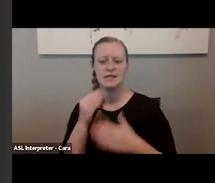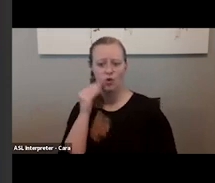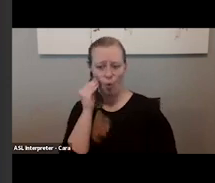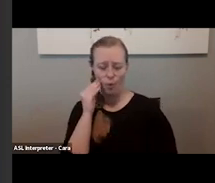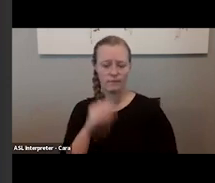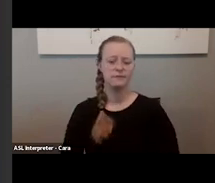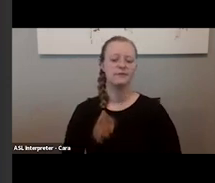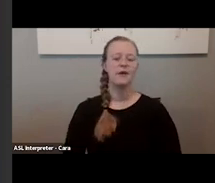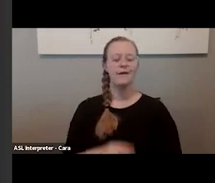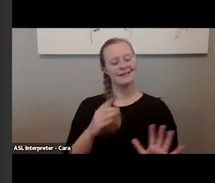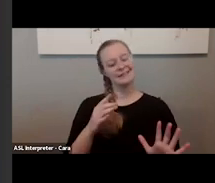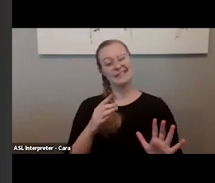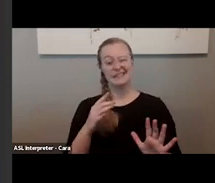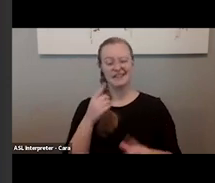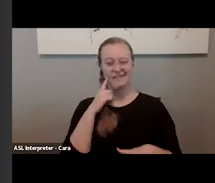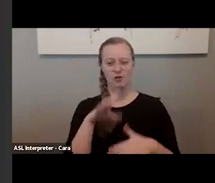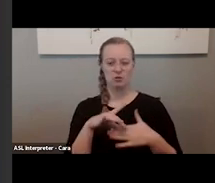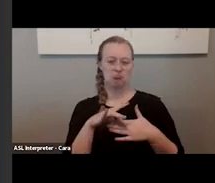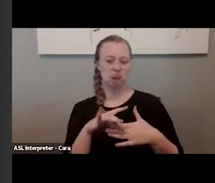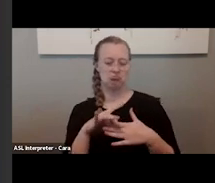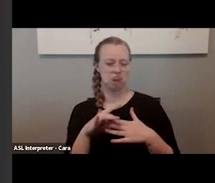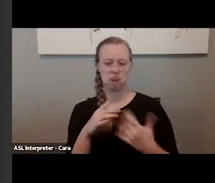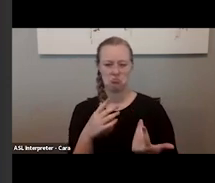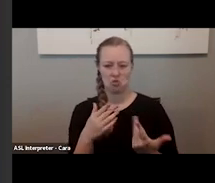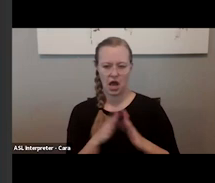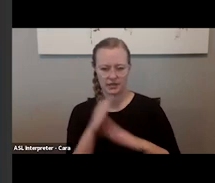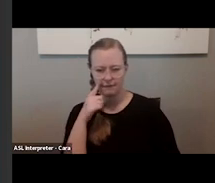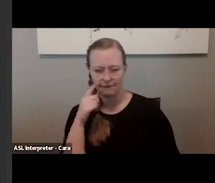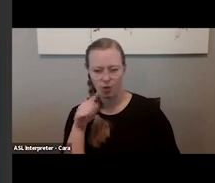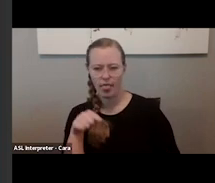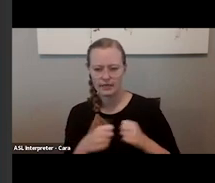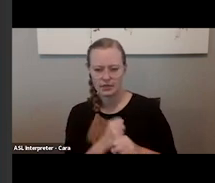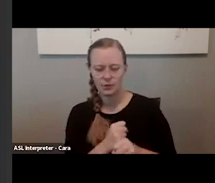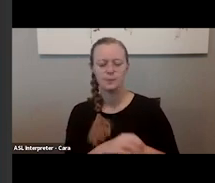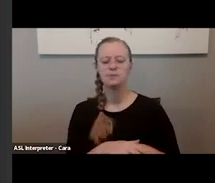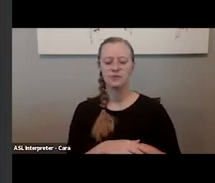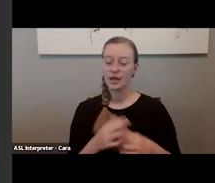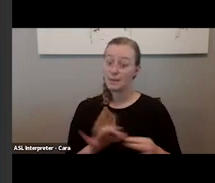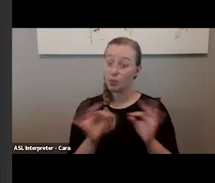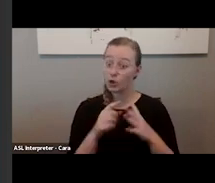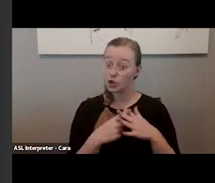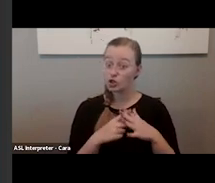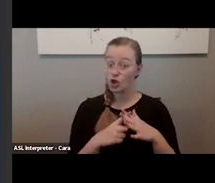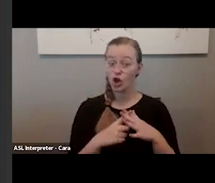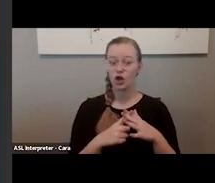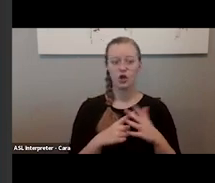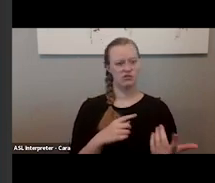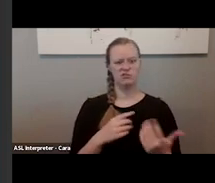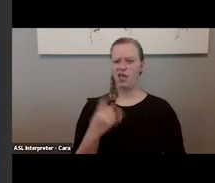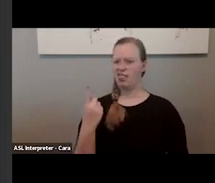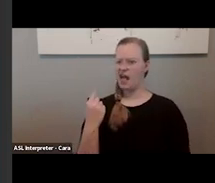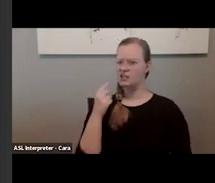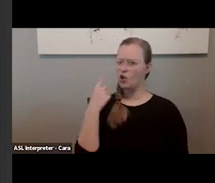give you context of what we're going to be asking for this year, I think it's important to begin with what we ended up with for the current year.